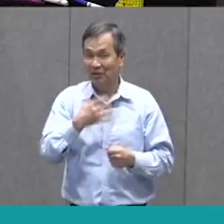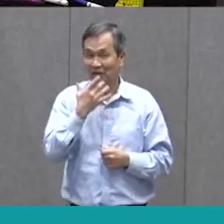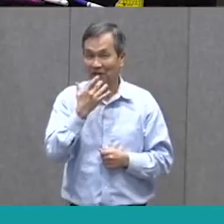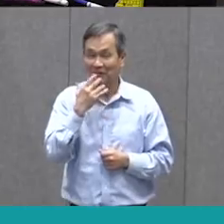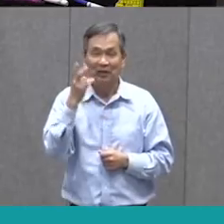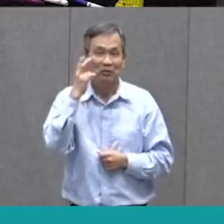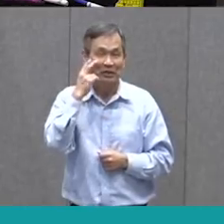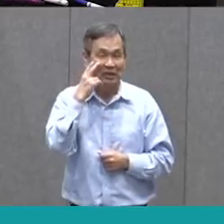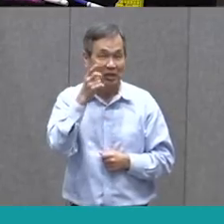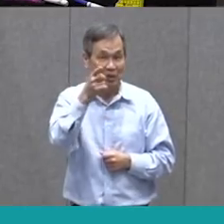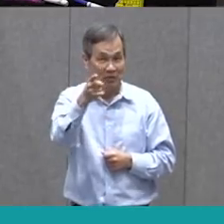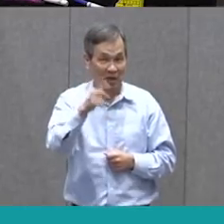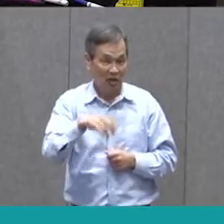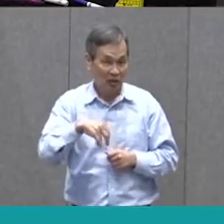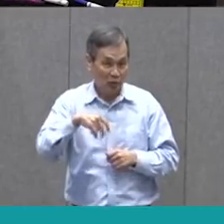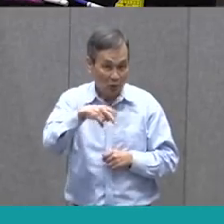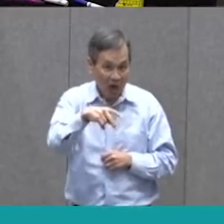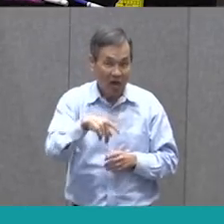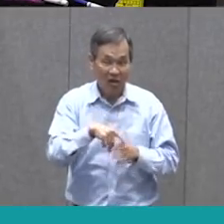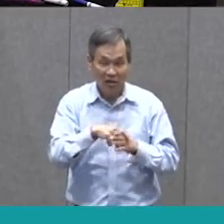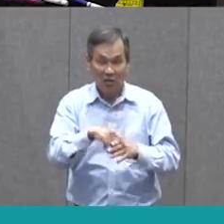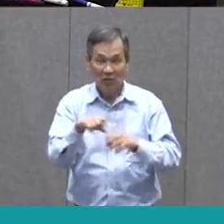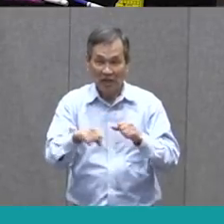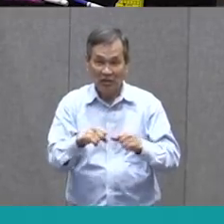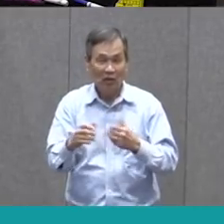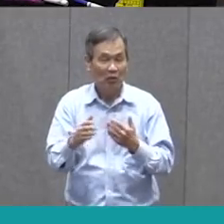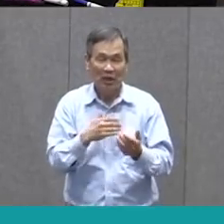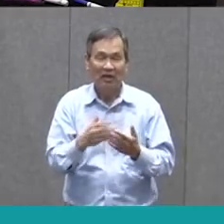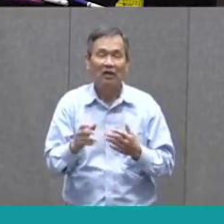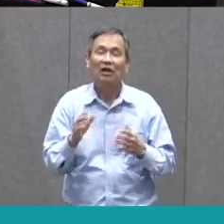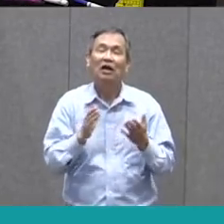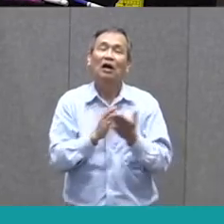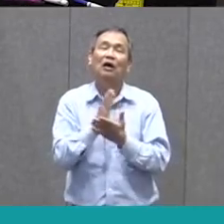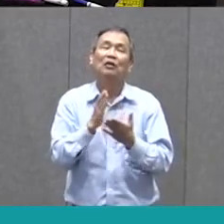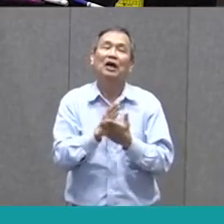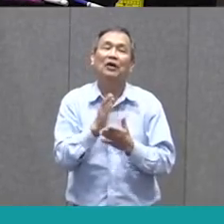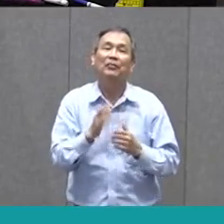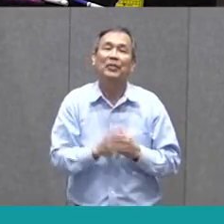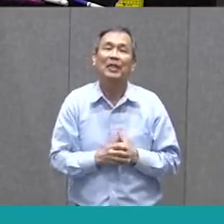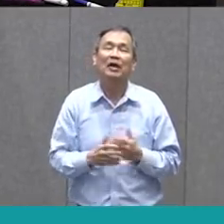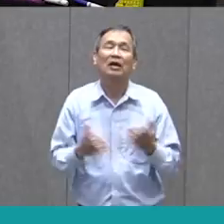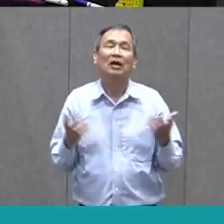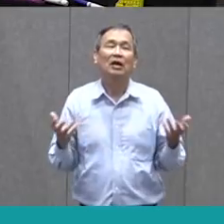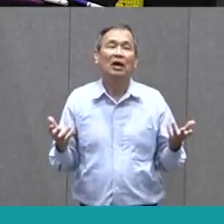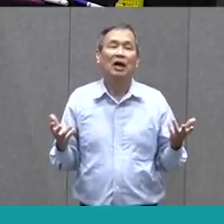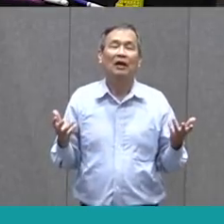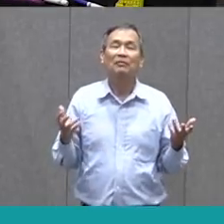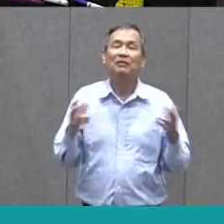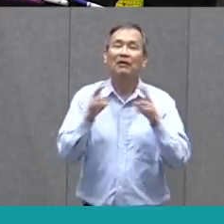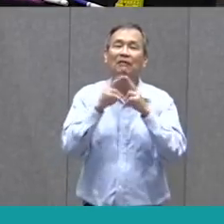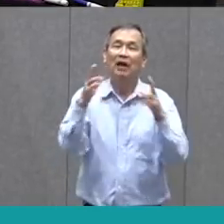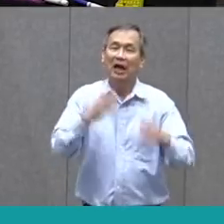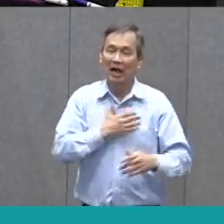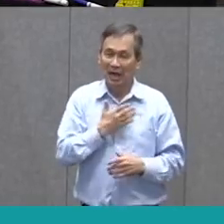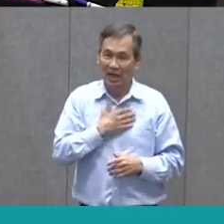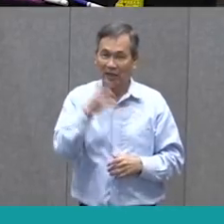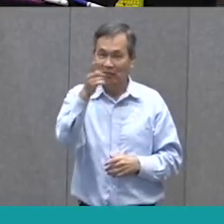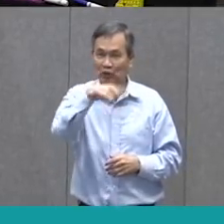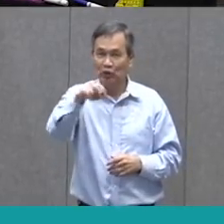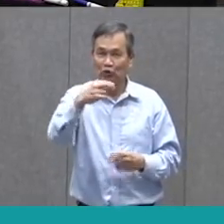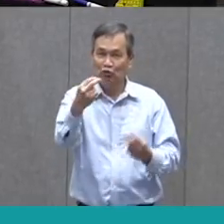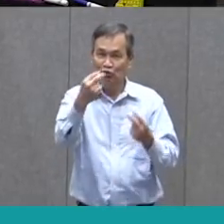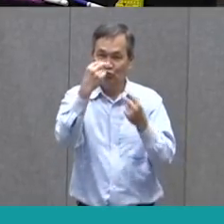we'll see. Or maybe you can take a bicycle. All right. Well, I'm so happy that you have joined us.